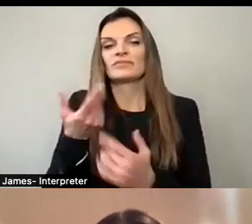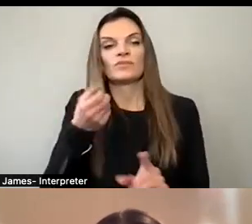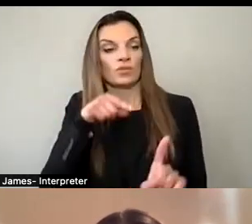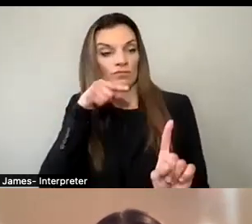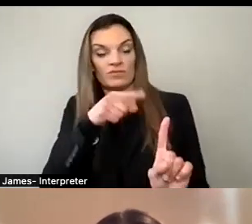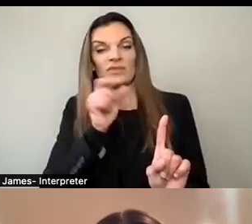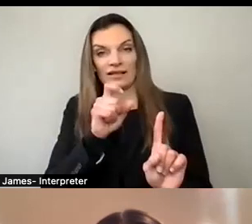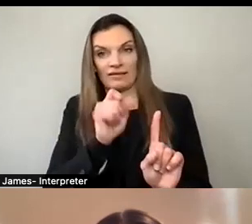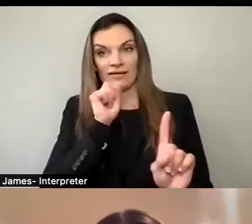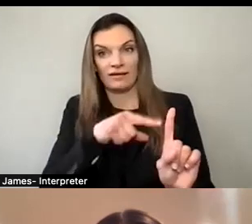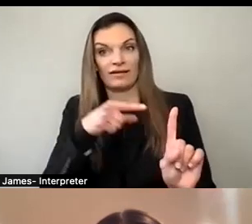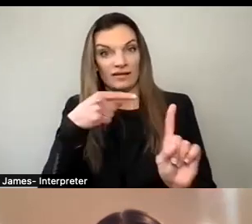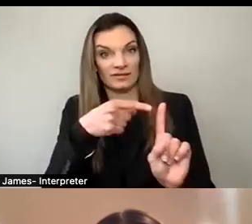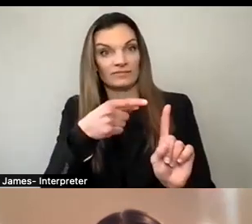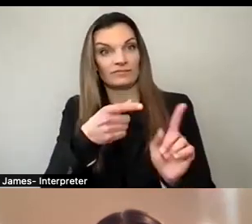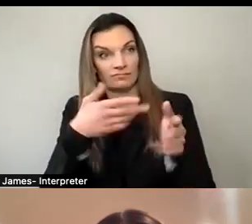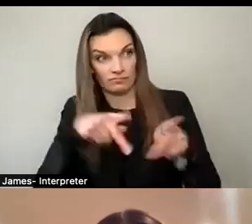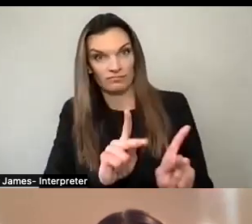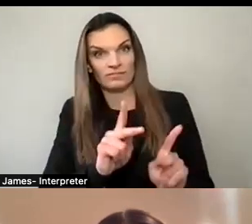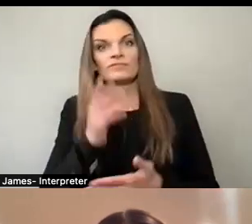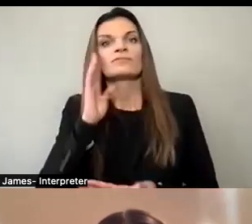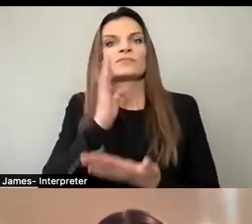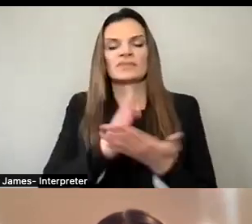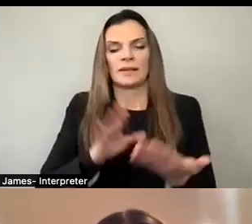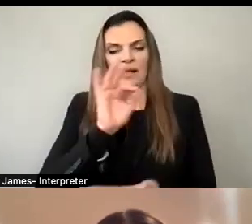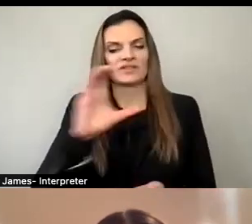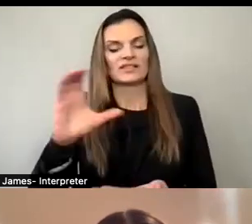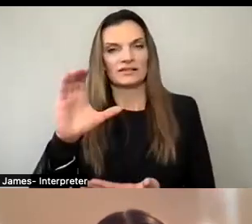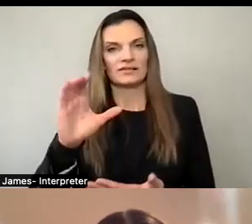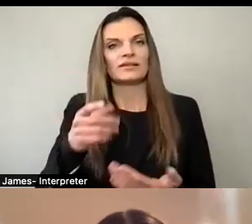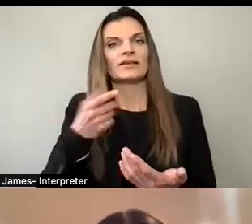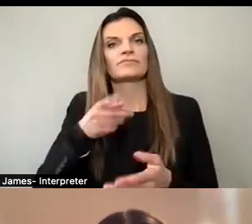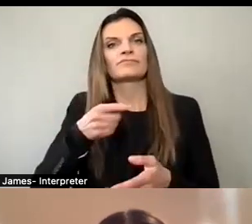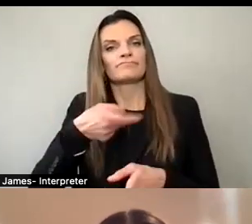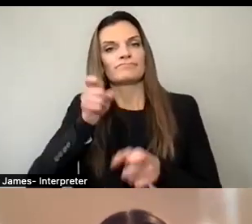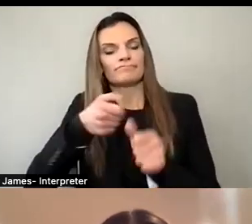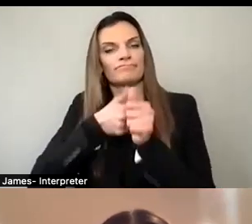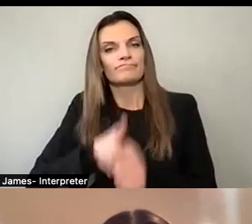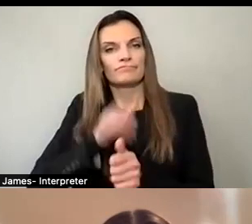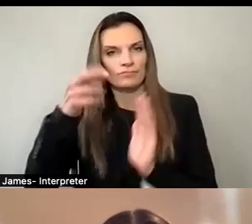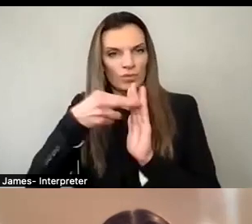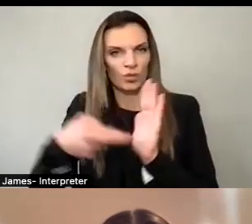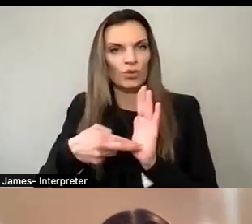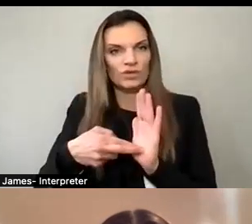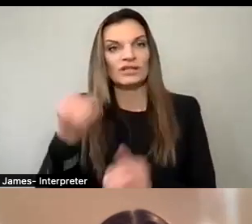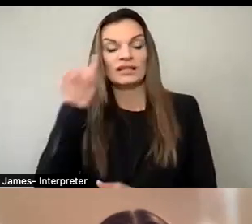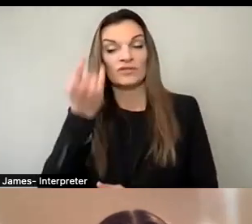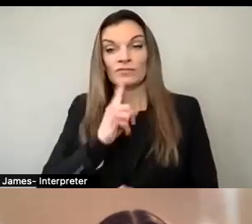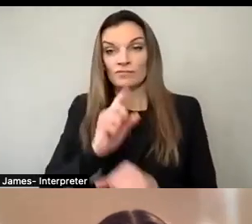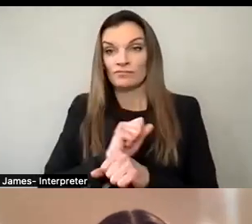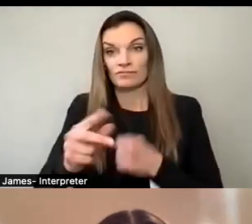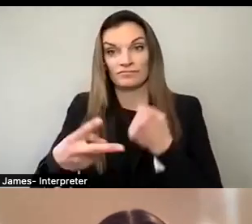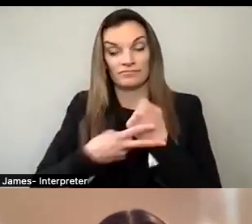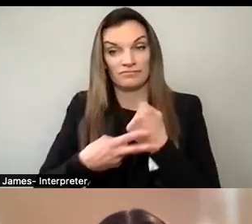regulations to air portions of the recording. Anyone else who broadcasts or streams the recording must do so in its